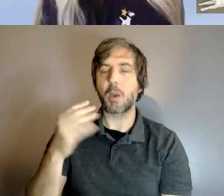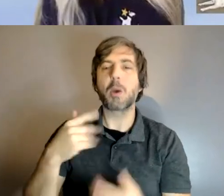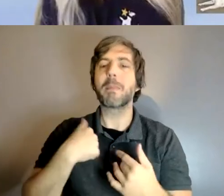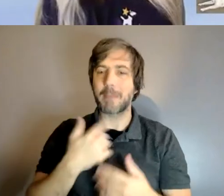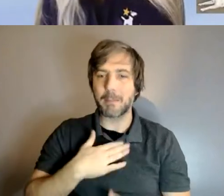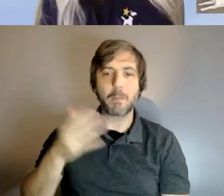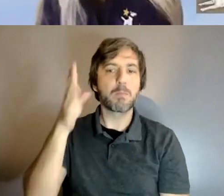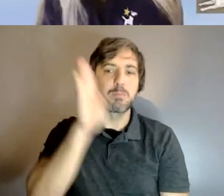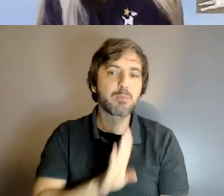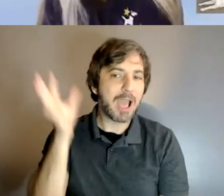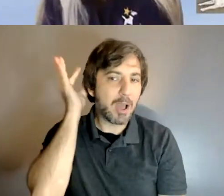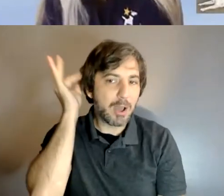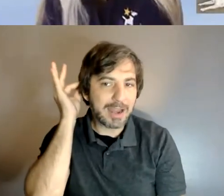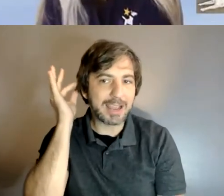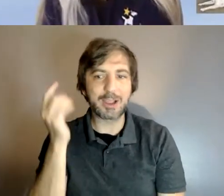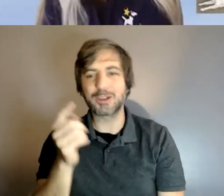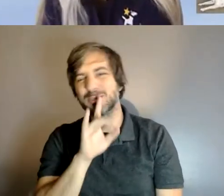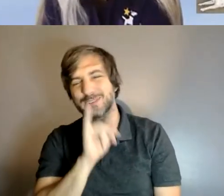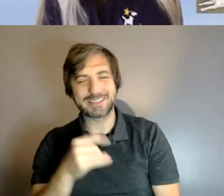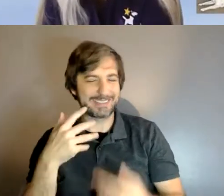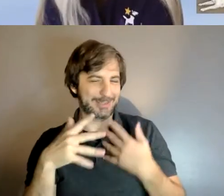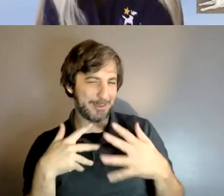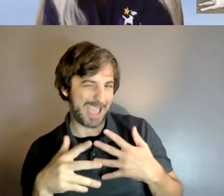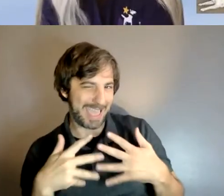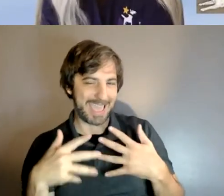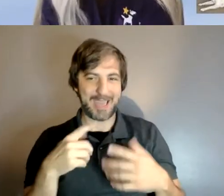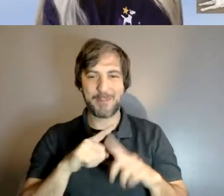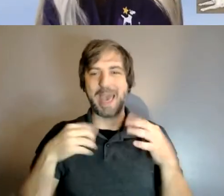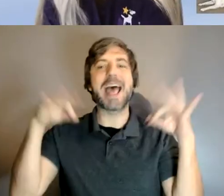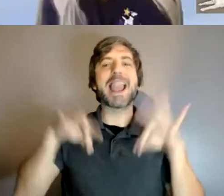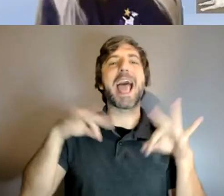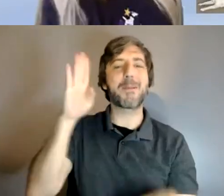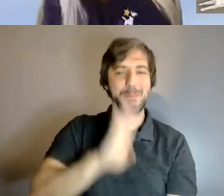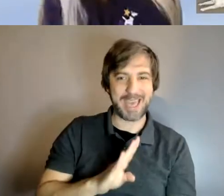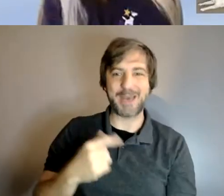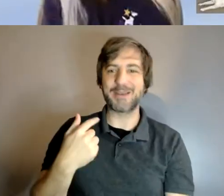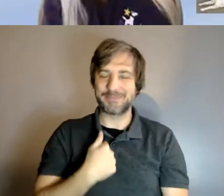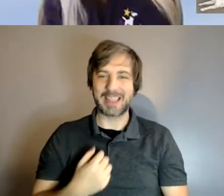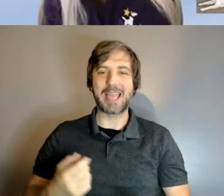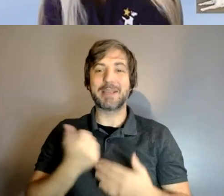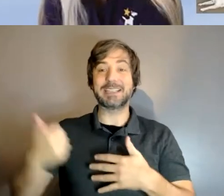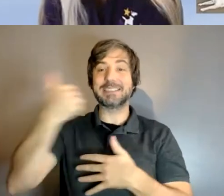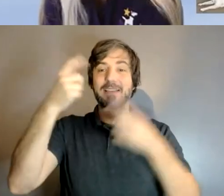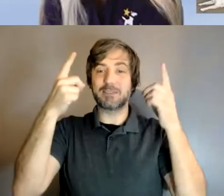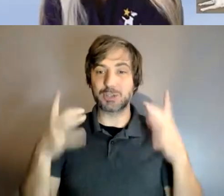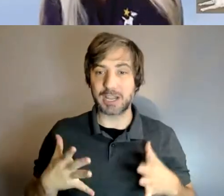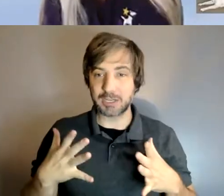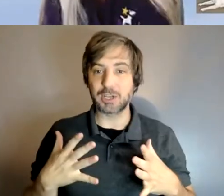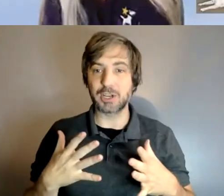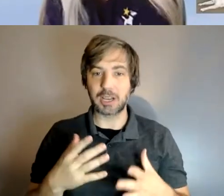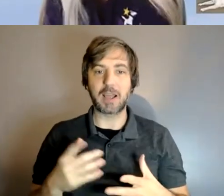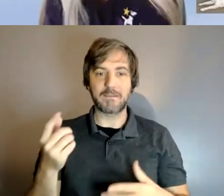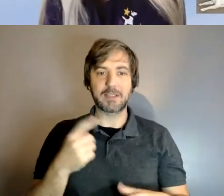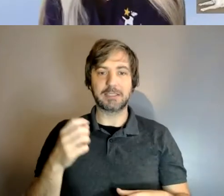it's really gray but i've dyed it brown i am uh the executive director of got your sick support dog